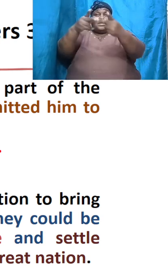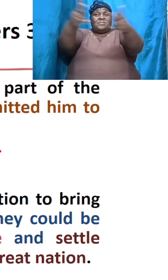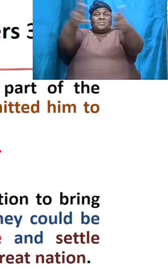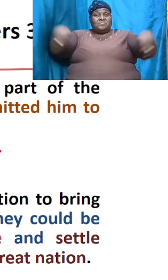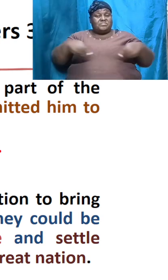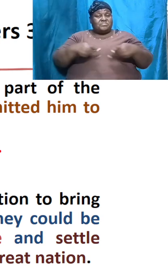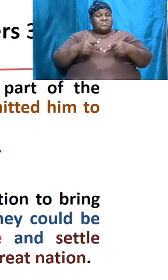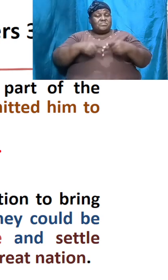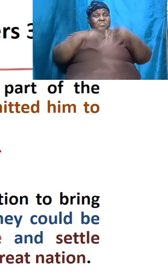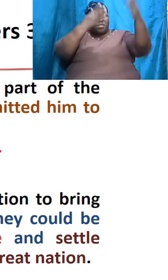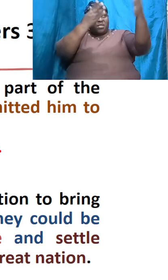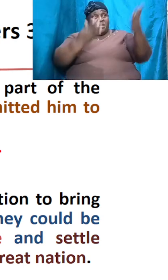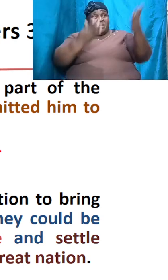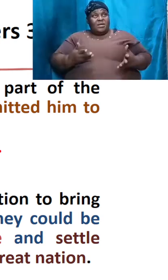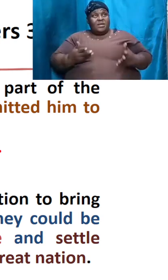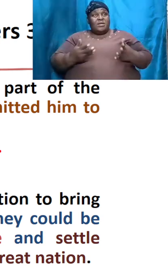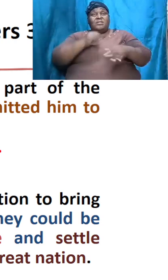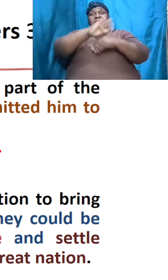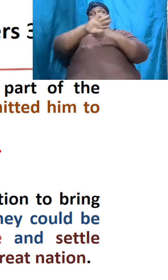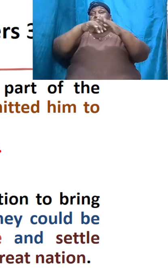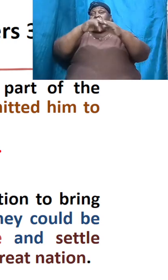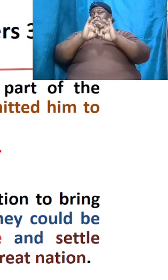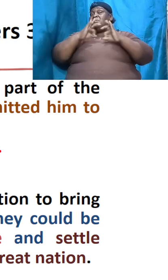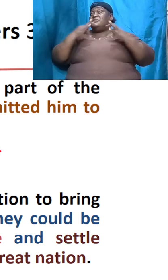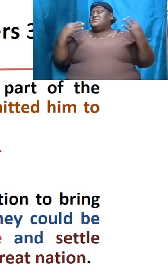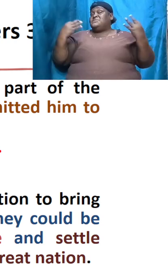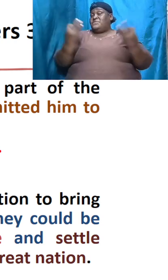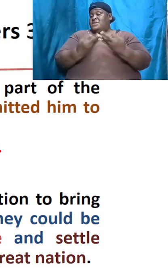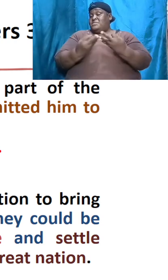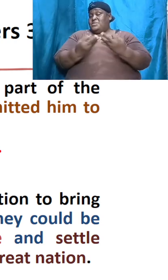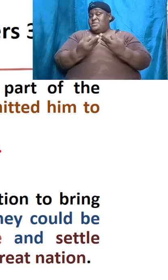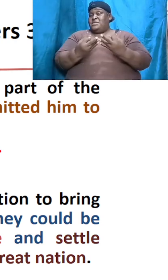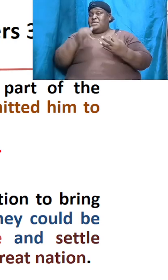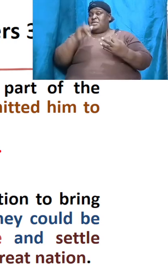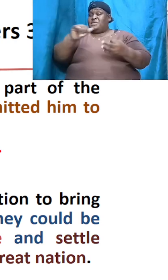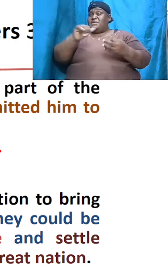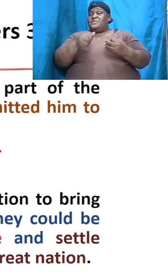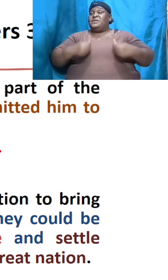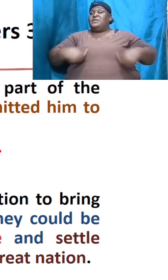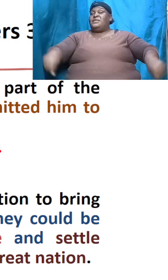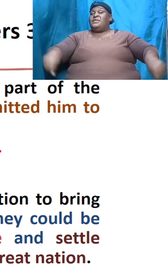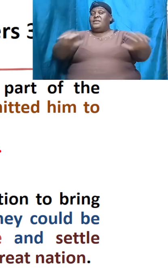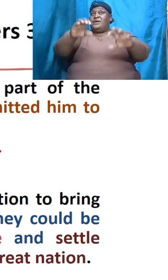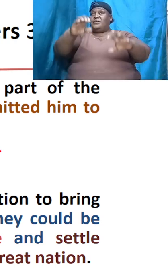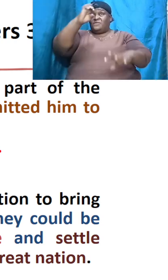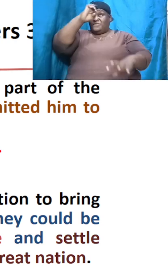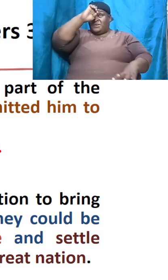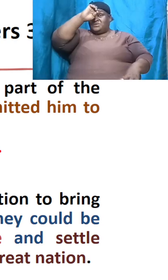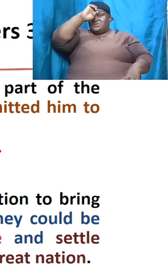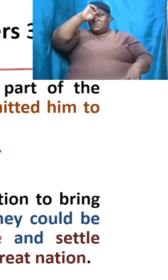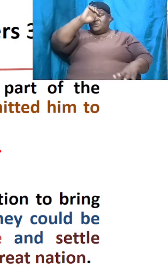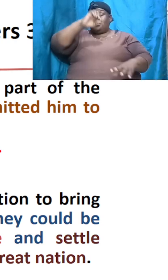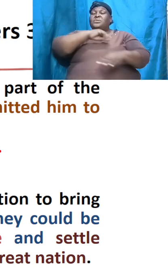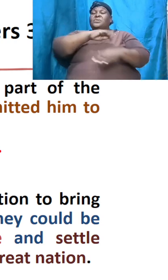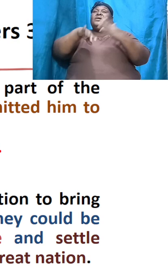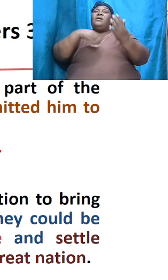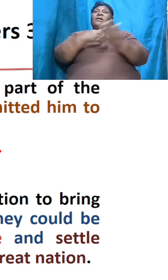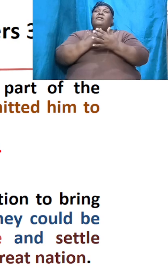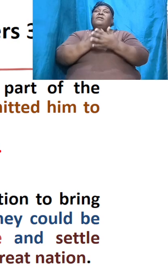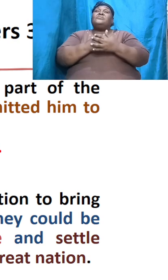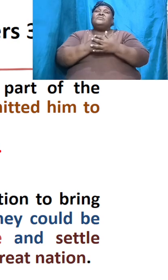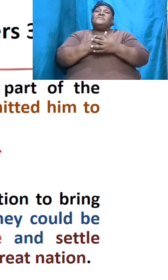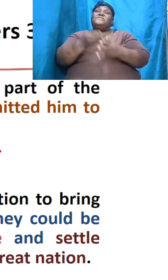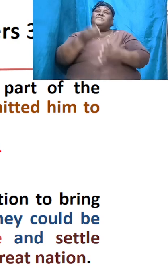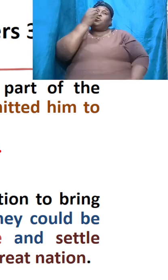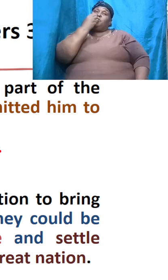his entire family into that land where they all could be nourished